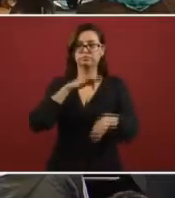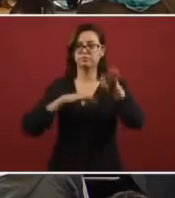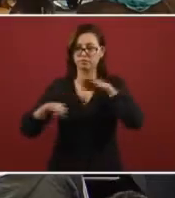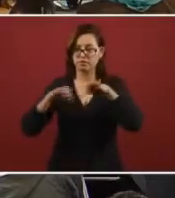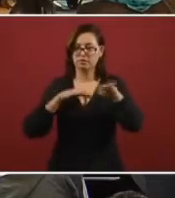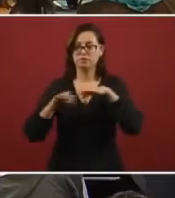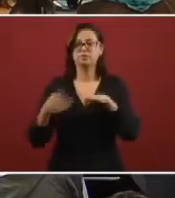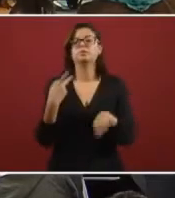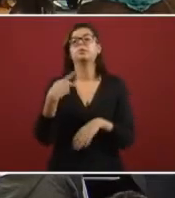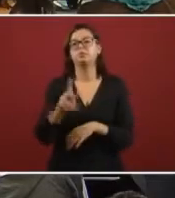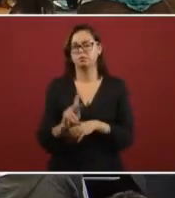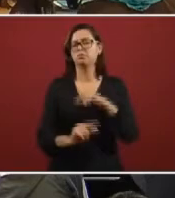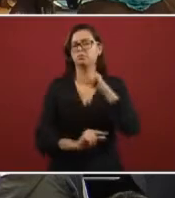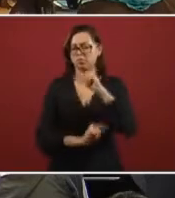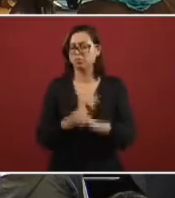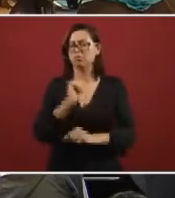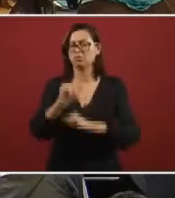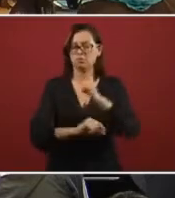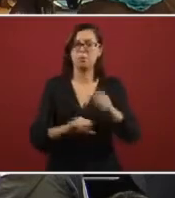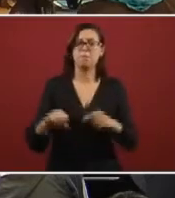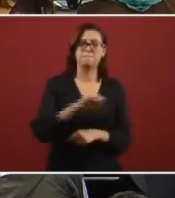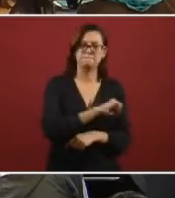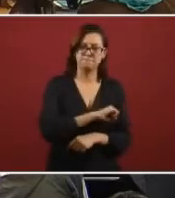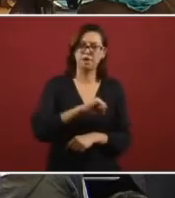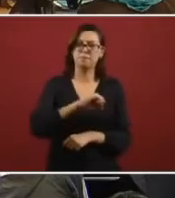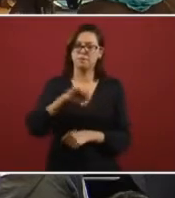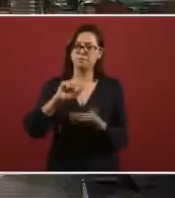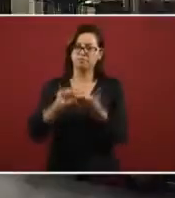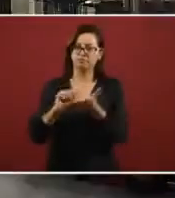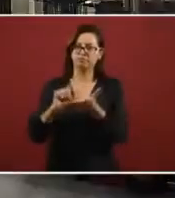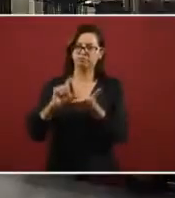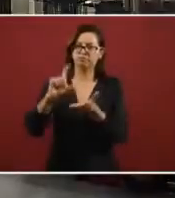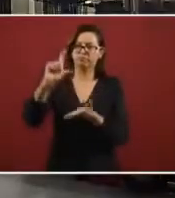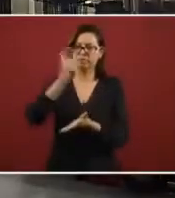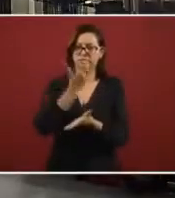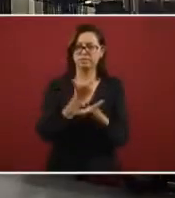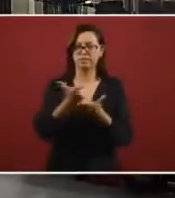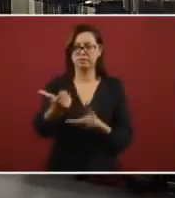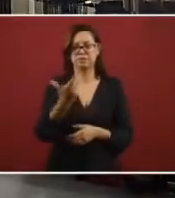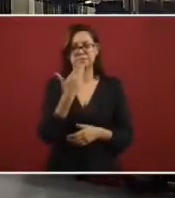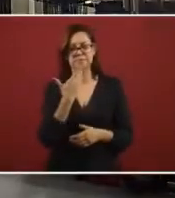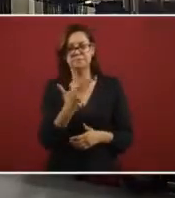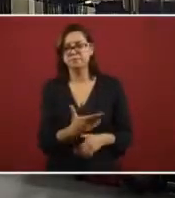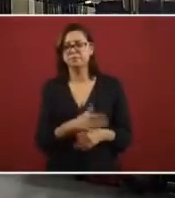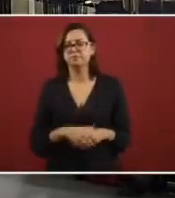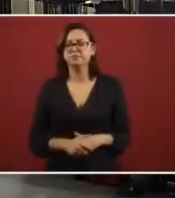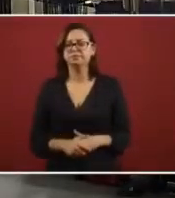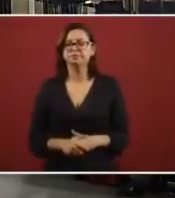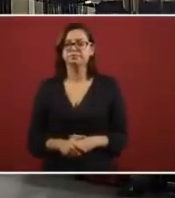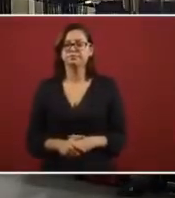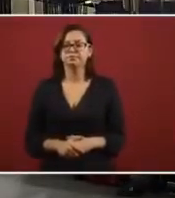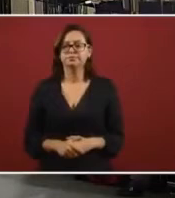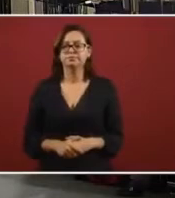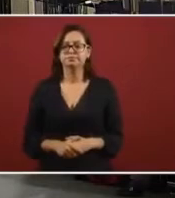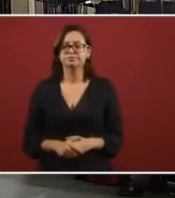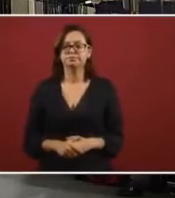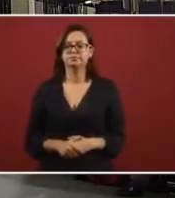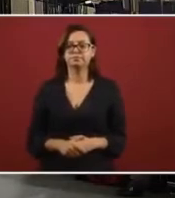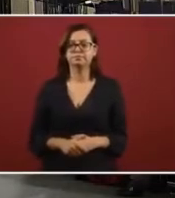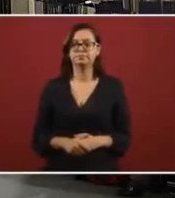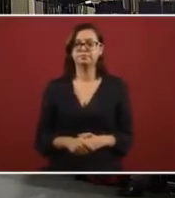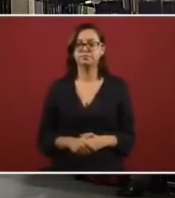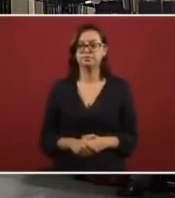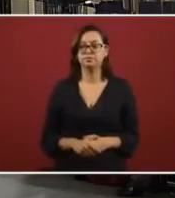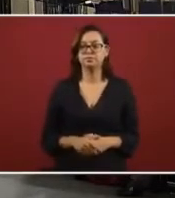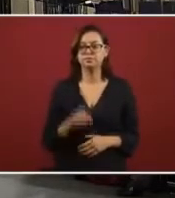the fountains of work but yes it will continue to become better it's very good